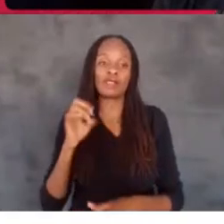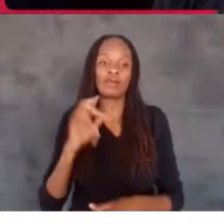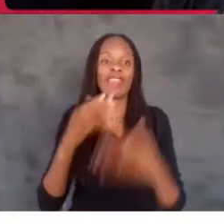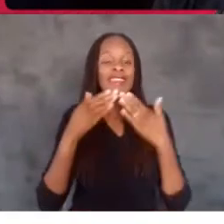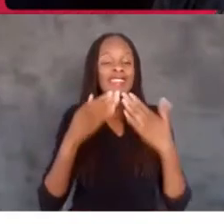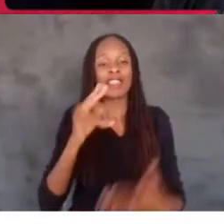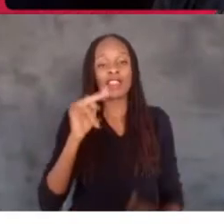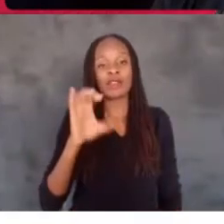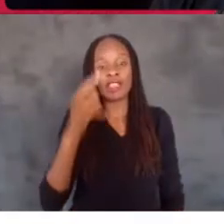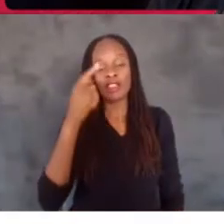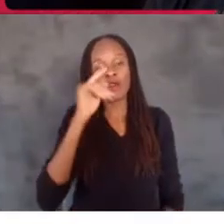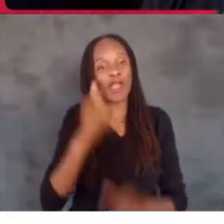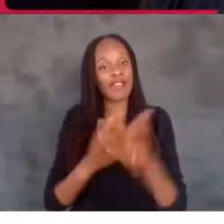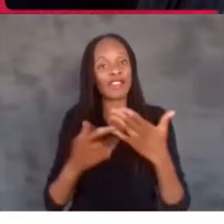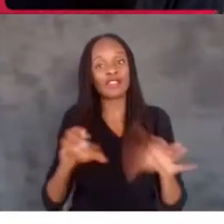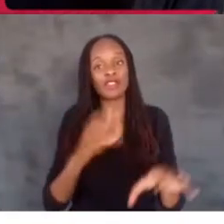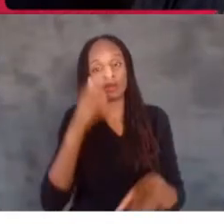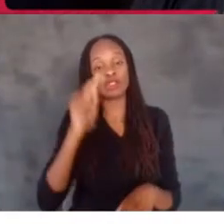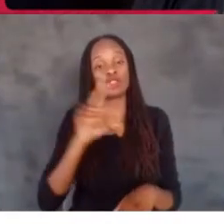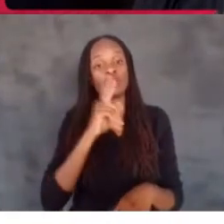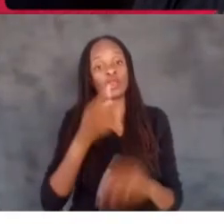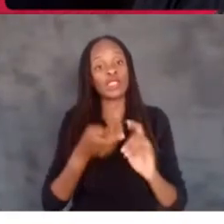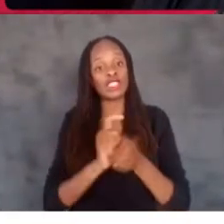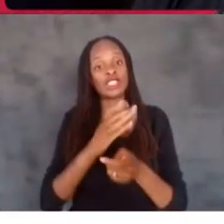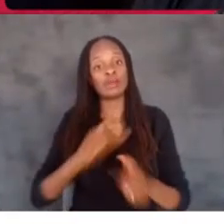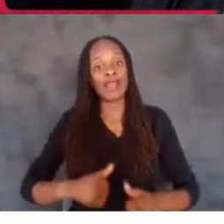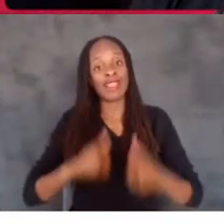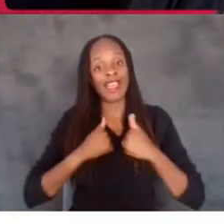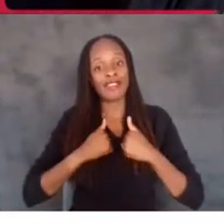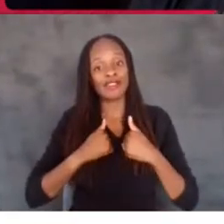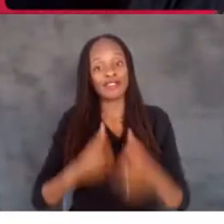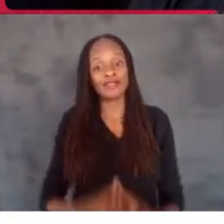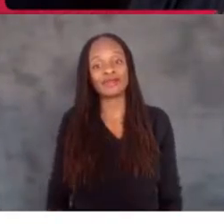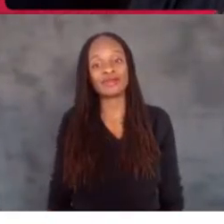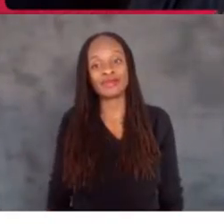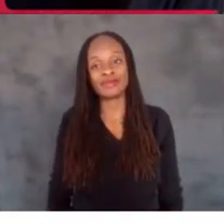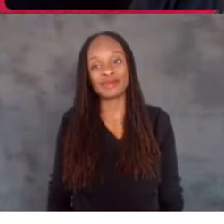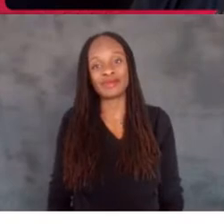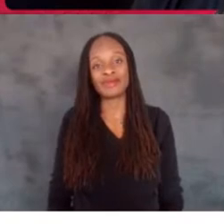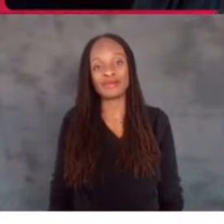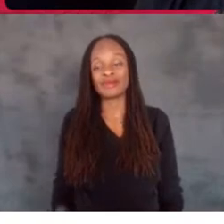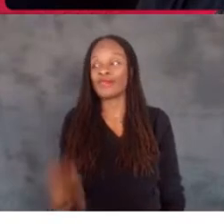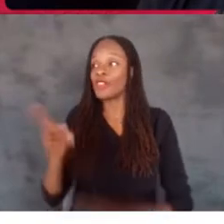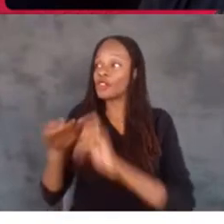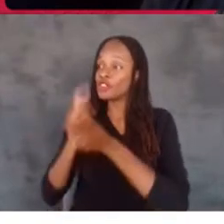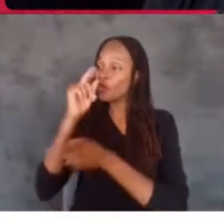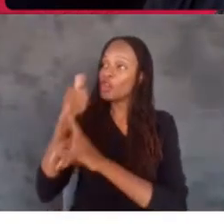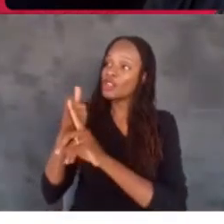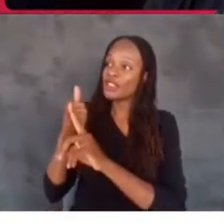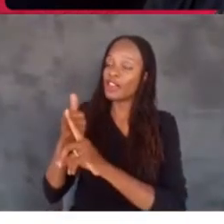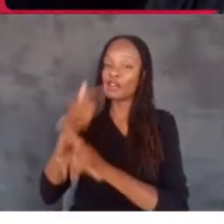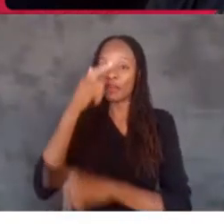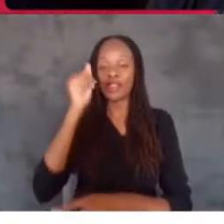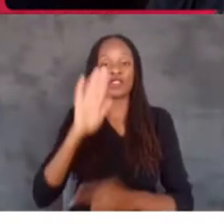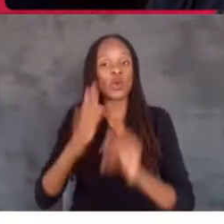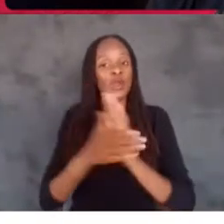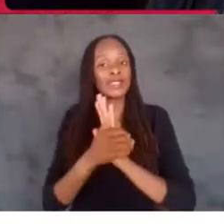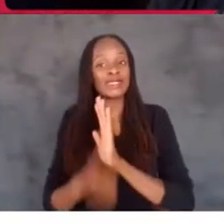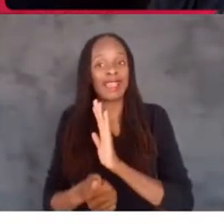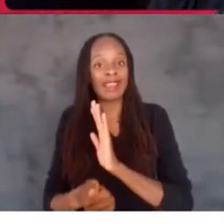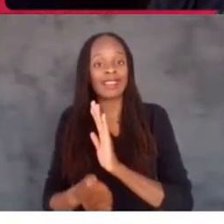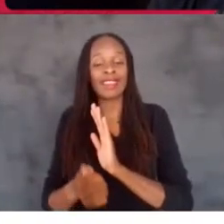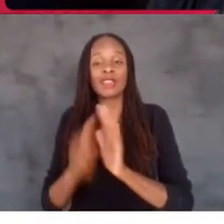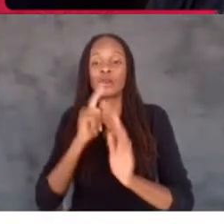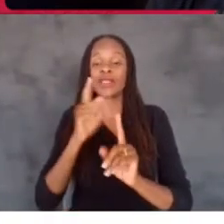for everything you did because you really changed my life, man. Well, I think you changed it for yourself because your talent, you know, shines